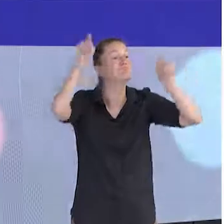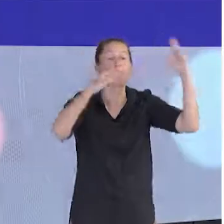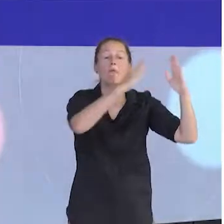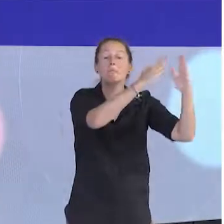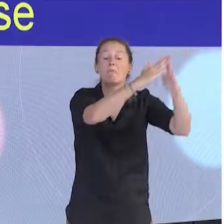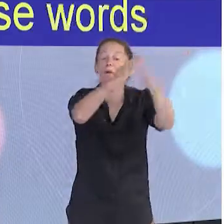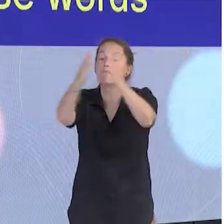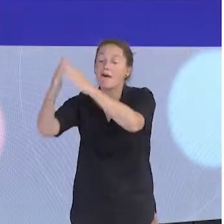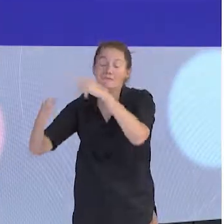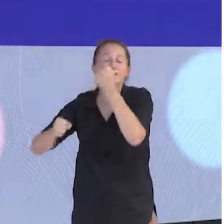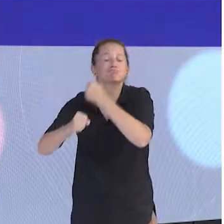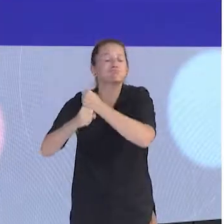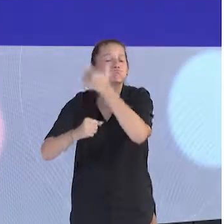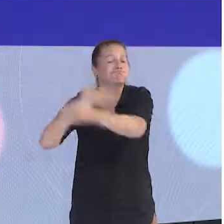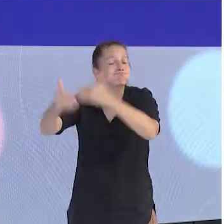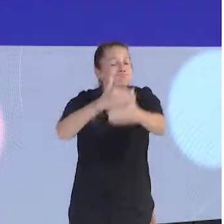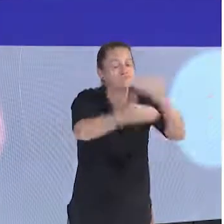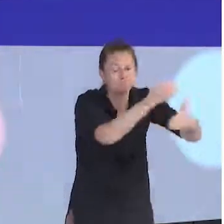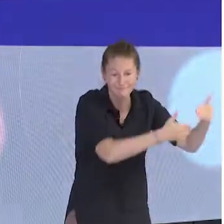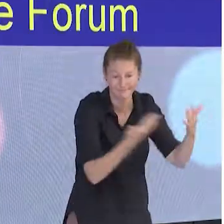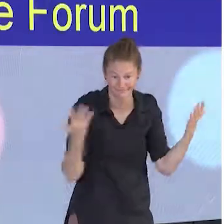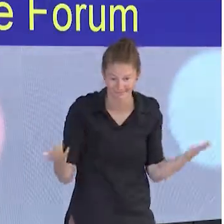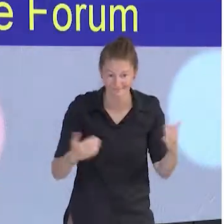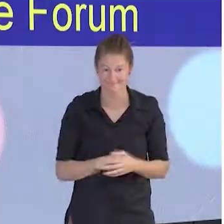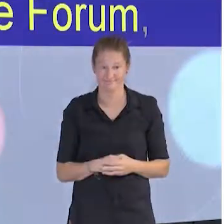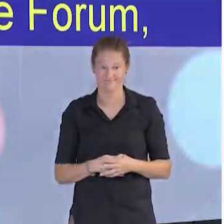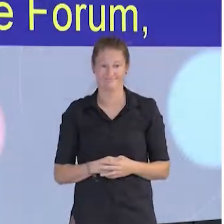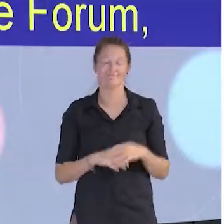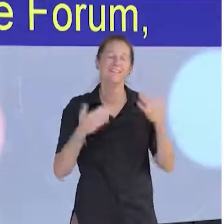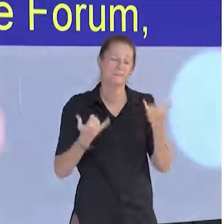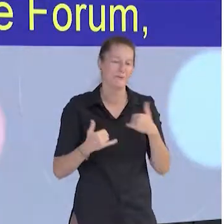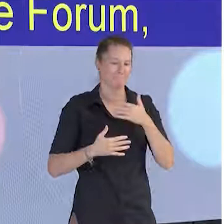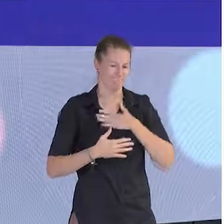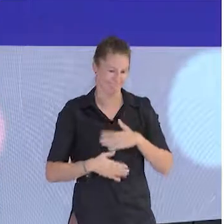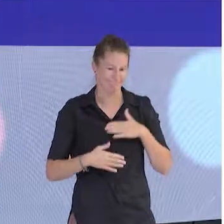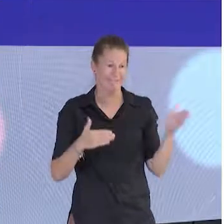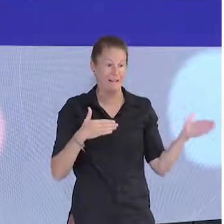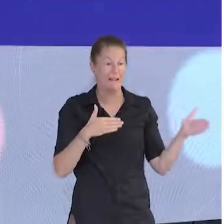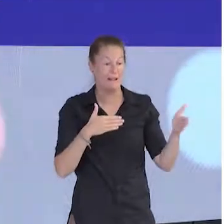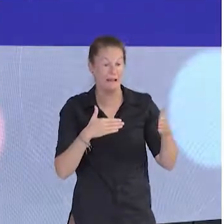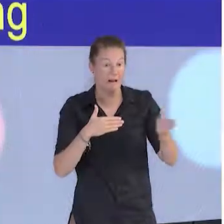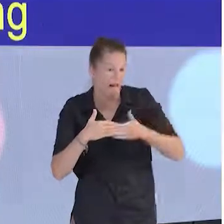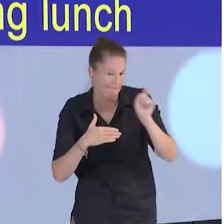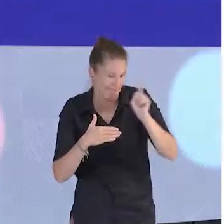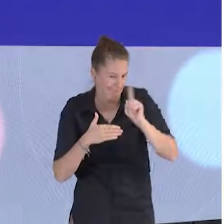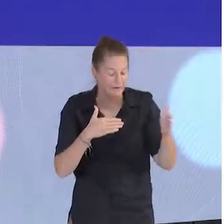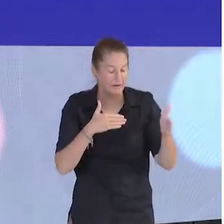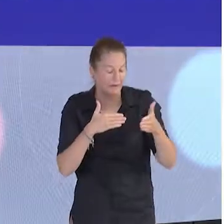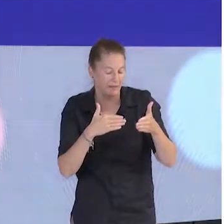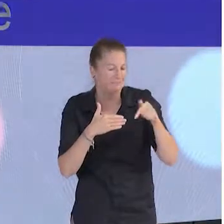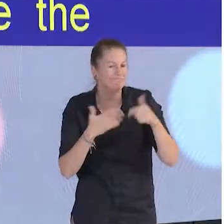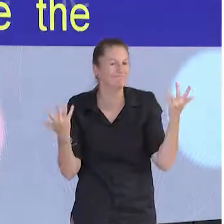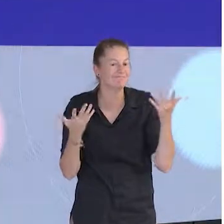close the forum no not close entirely because there will be networking lunch following this but close the sessions